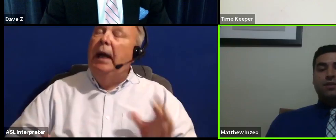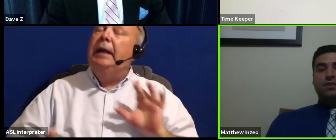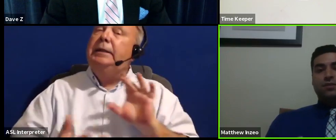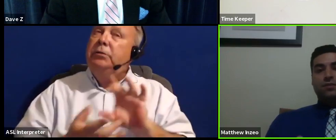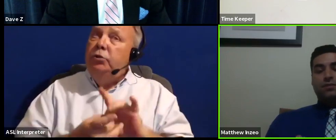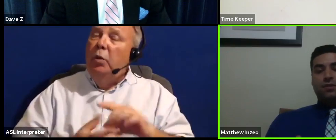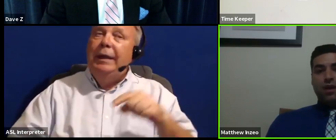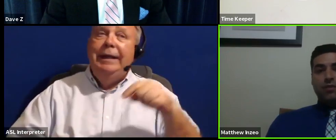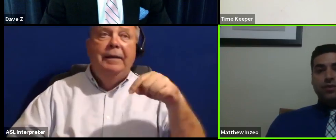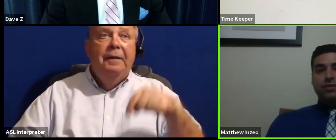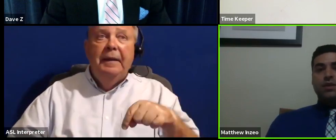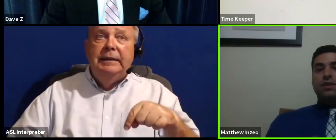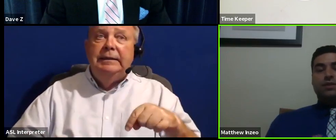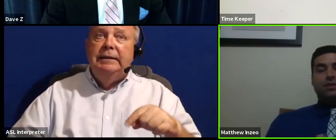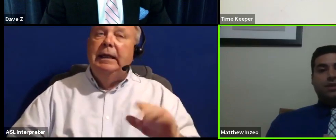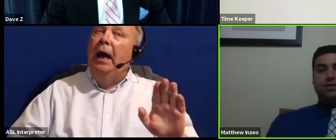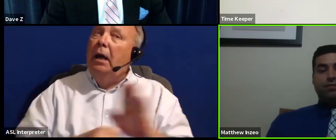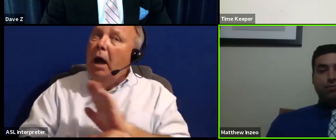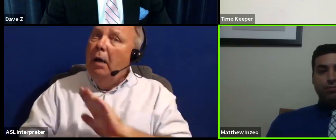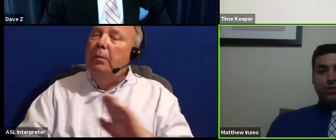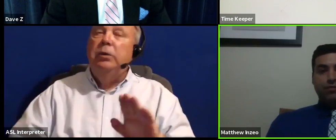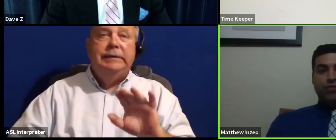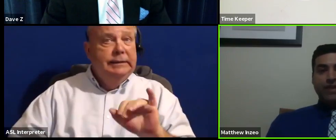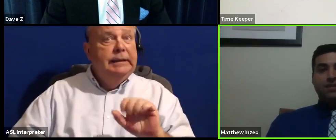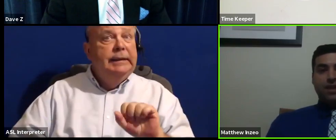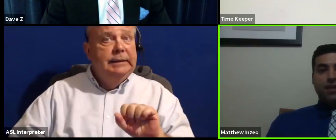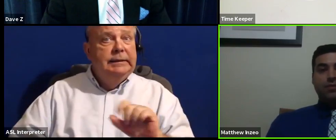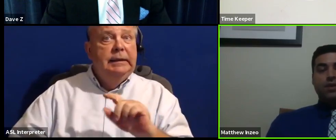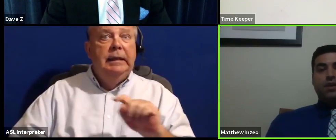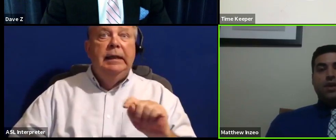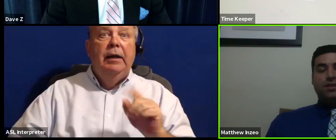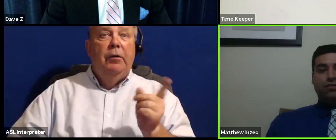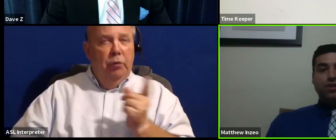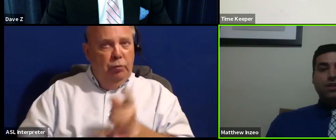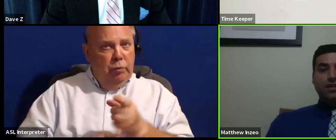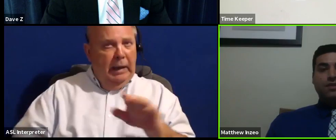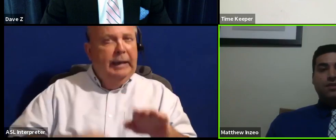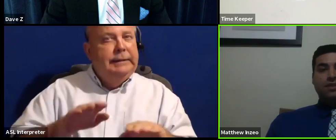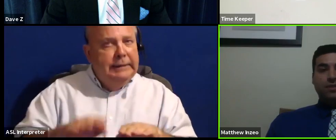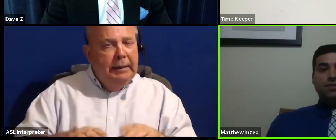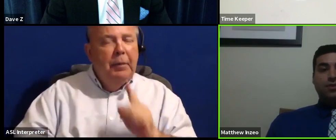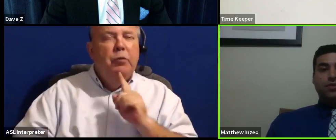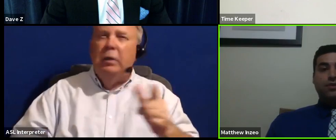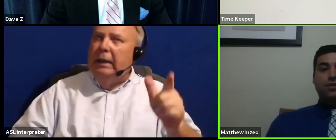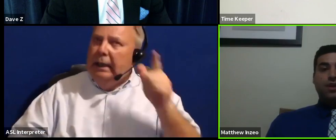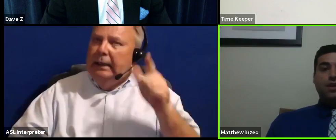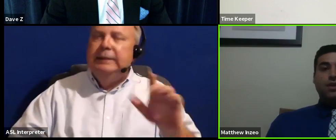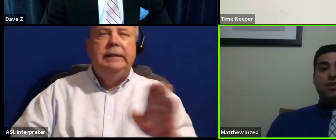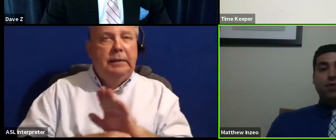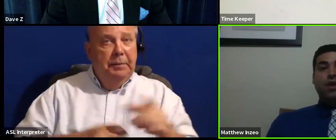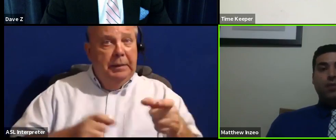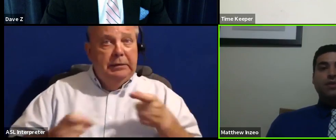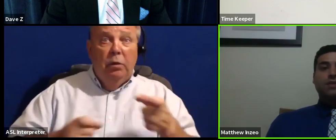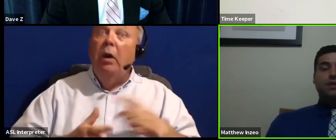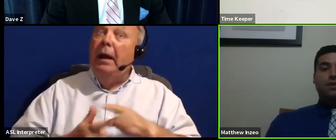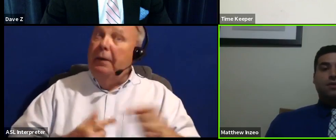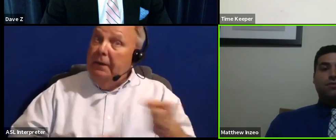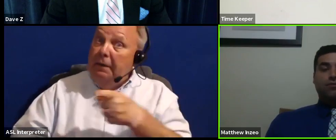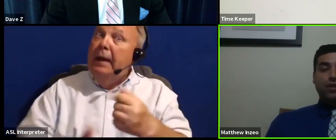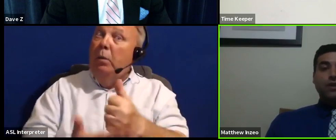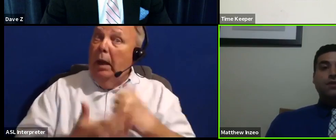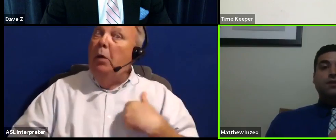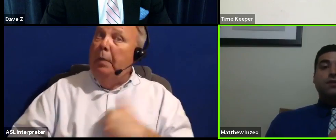this commerce is the right step and to really listen to these business owners. And then they will help us